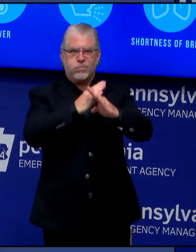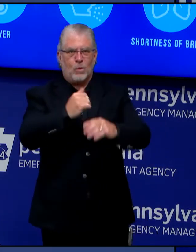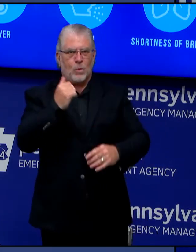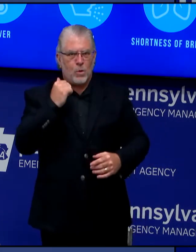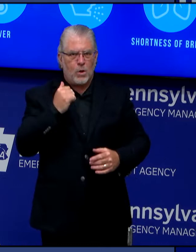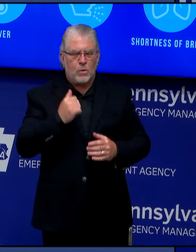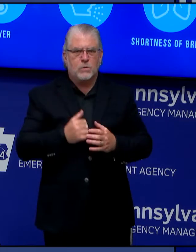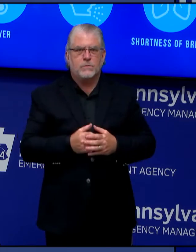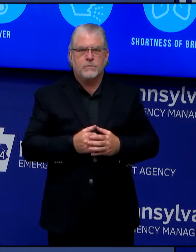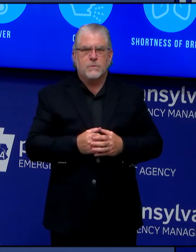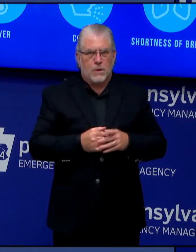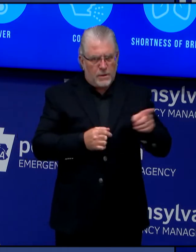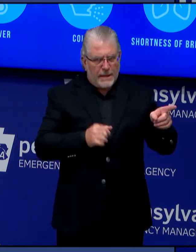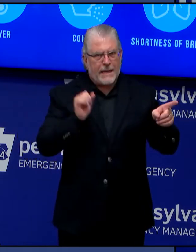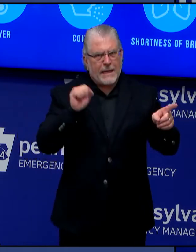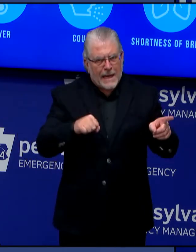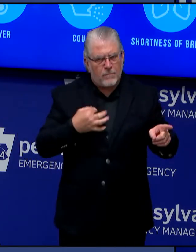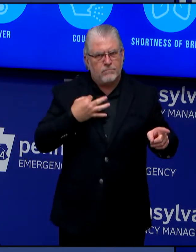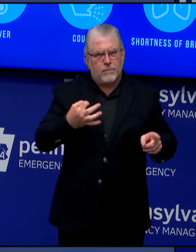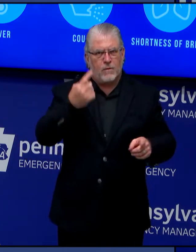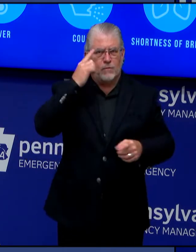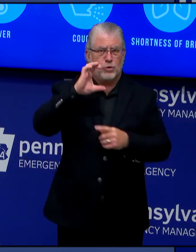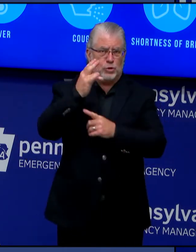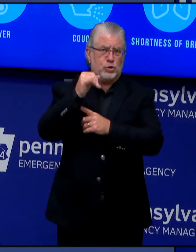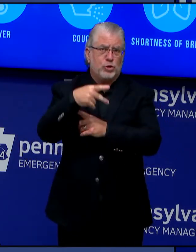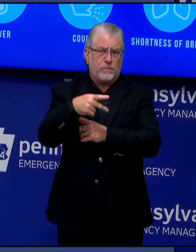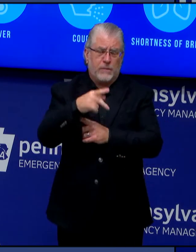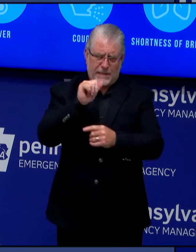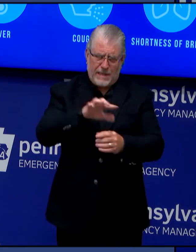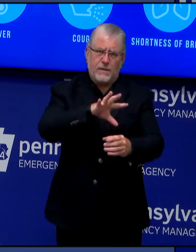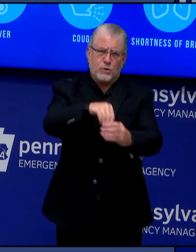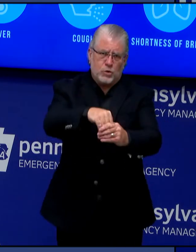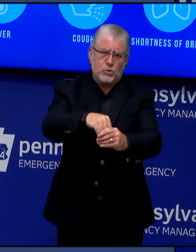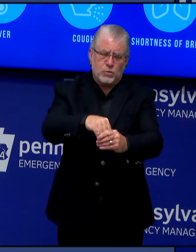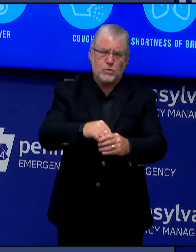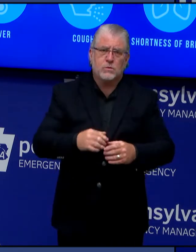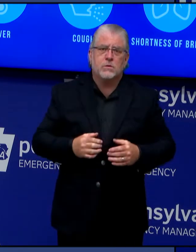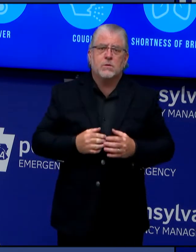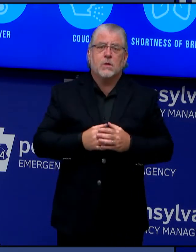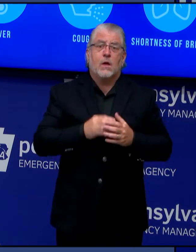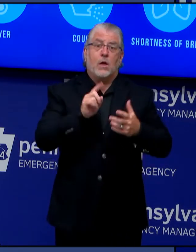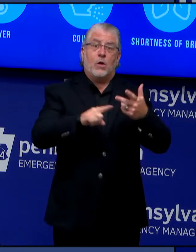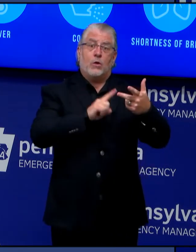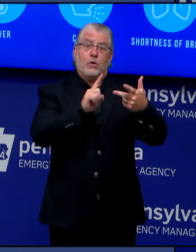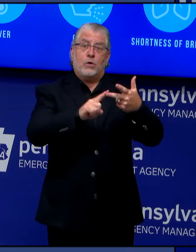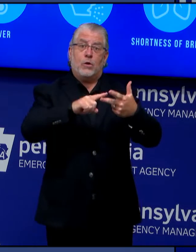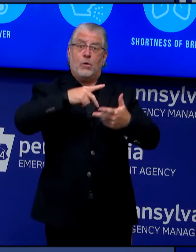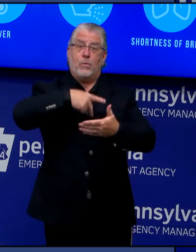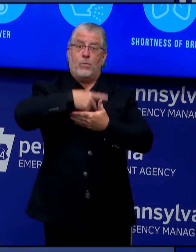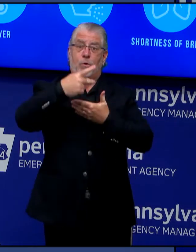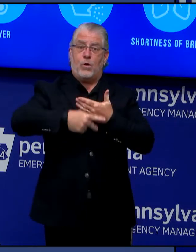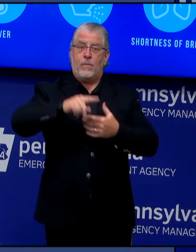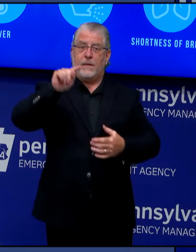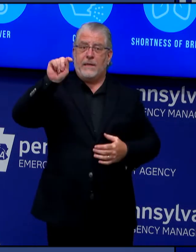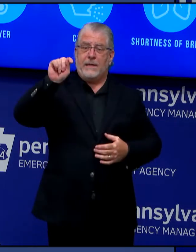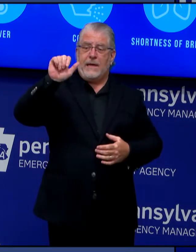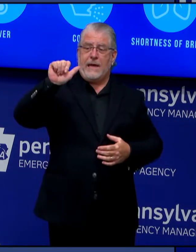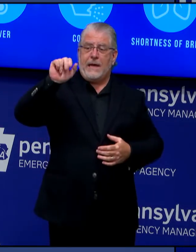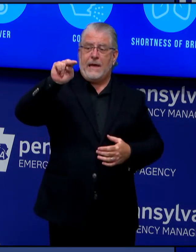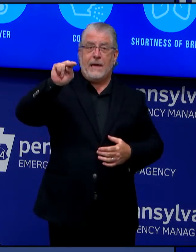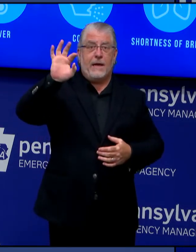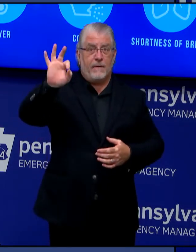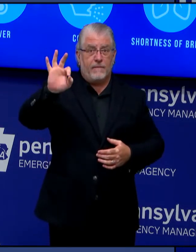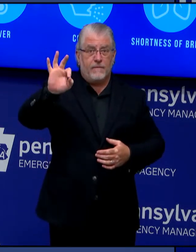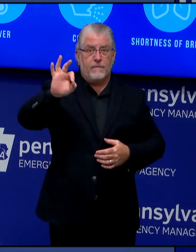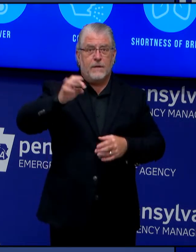cost. The third program I want to mention is Temporary Assistance for Needy Families, or TANF, which is a cash